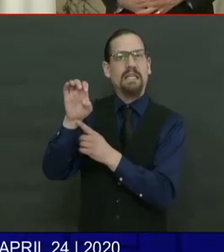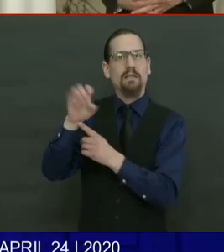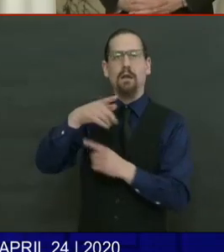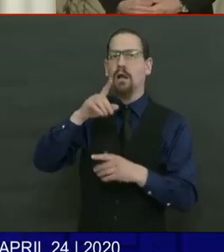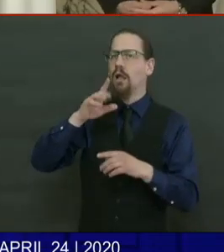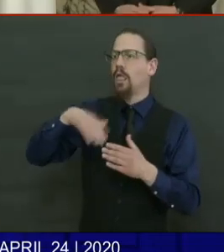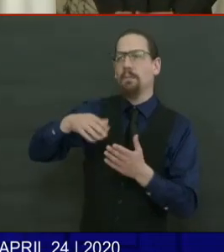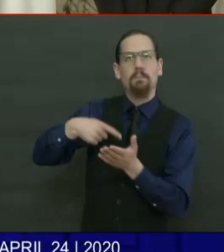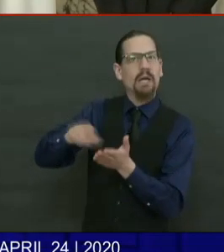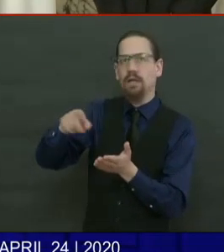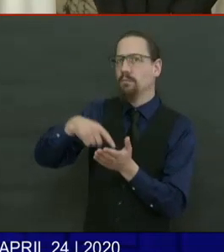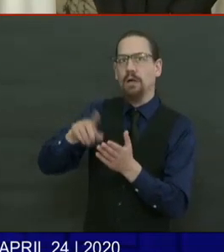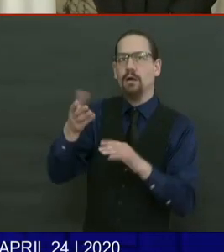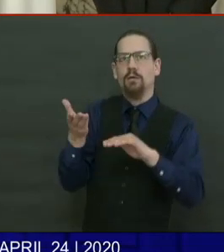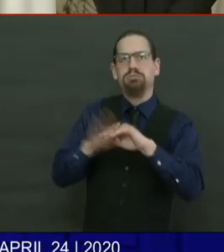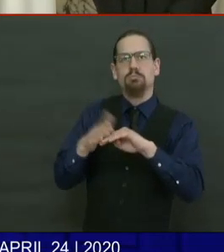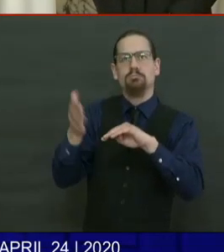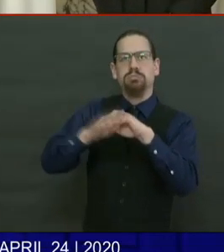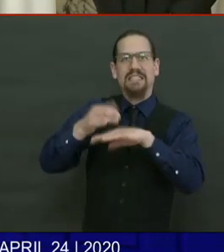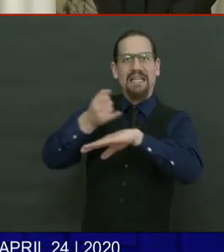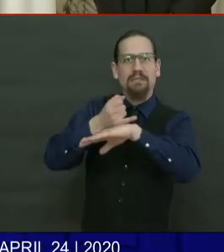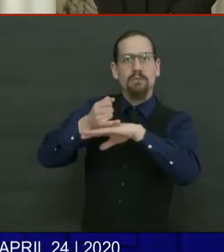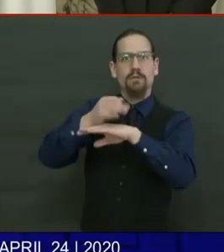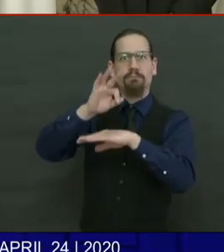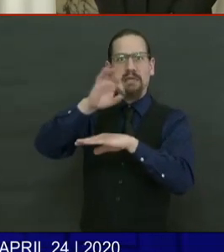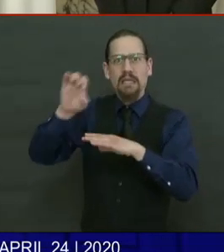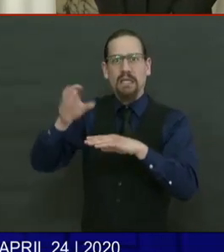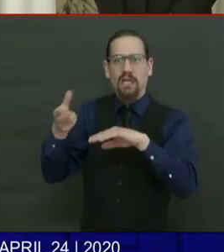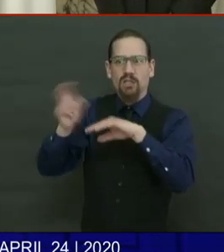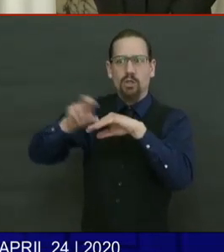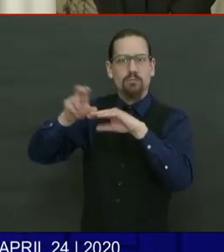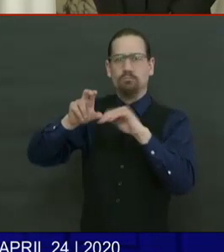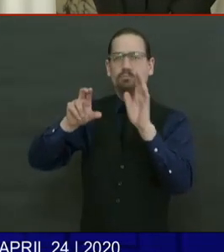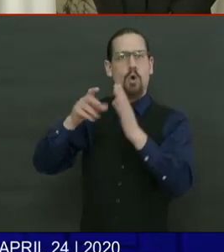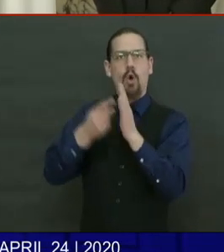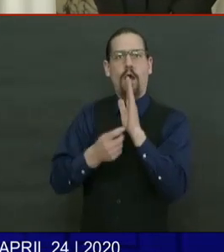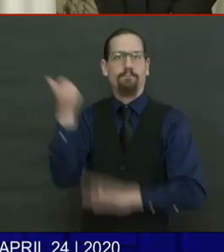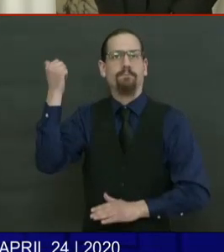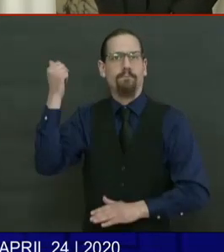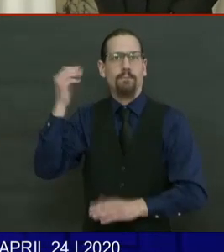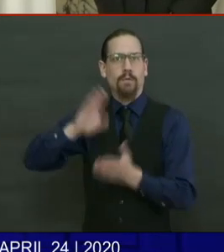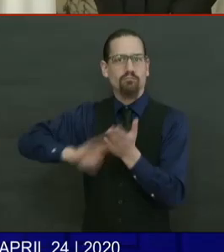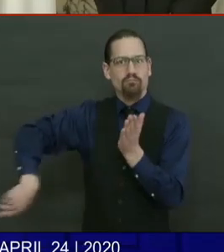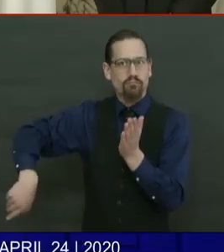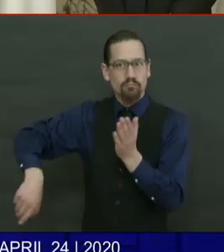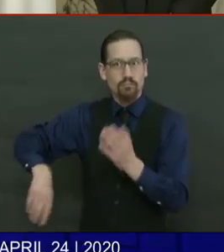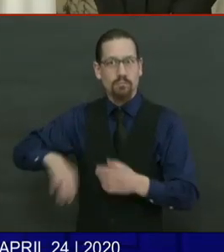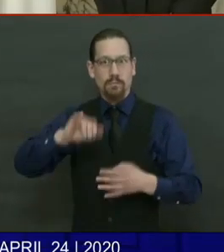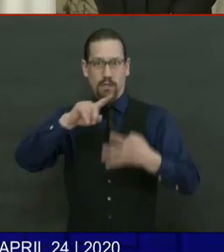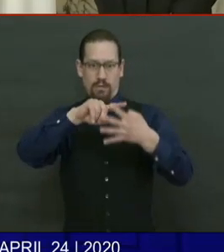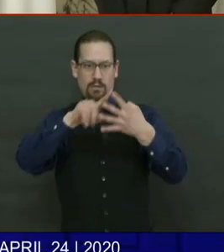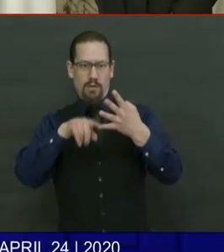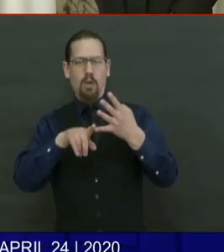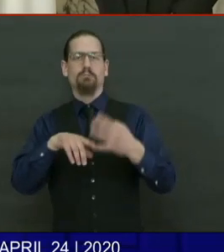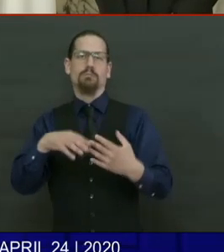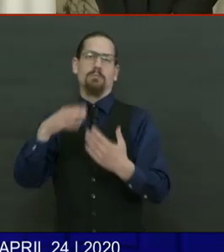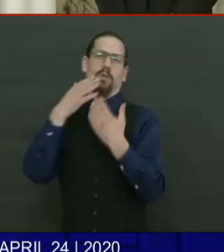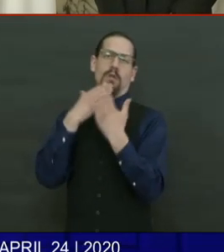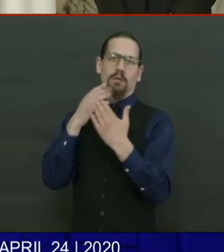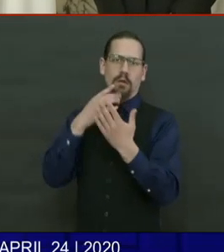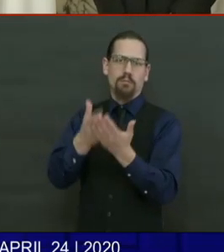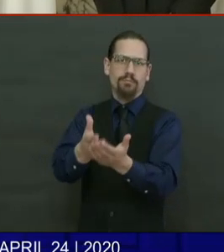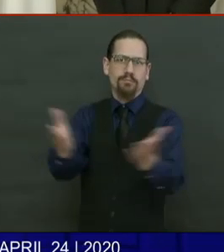Thank you. This is a very big deal. The list of the participating financial institutions